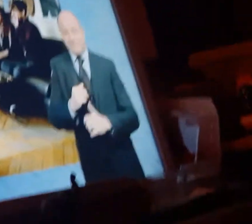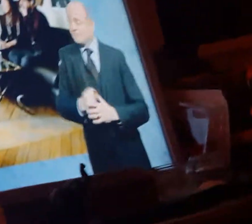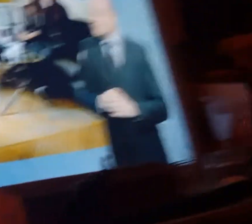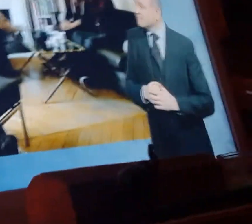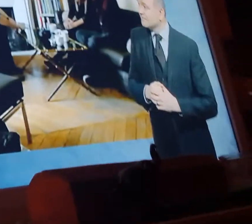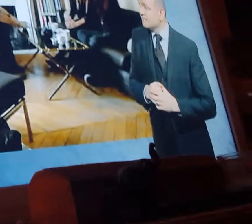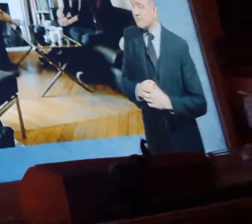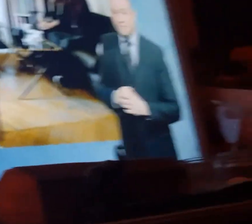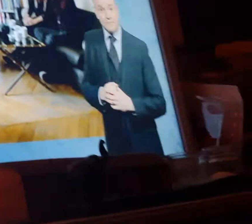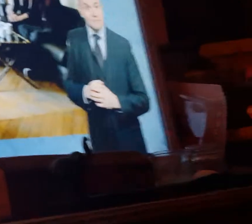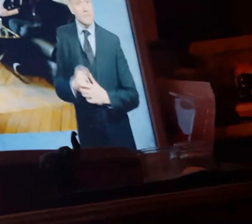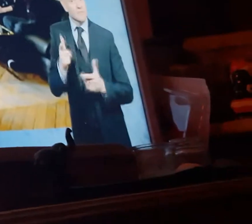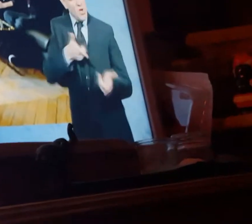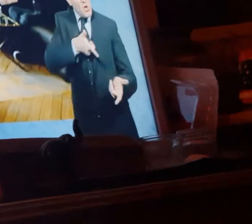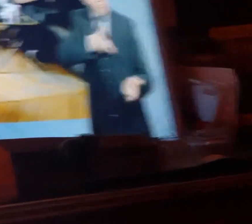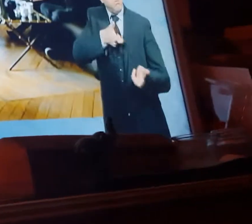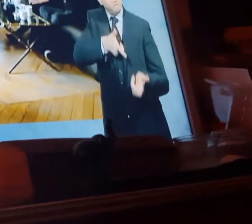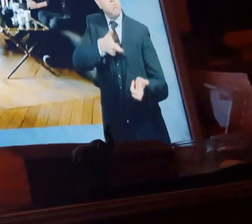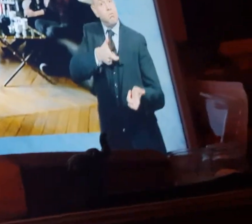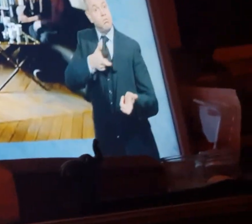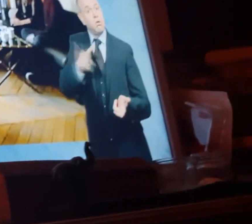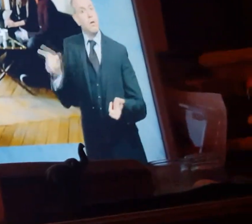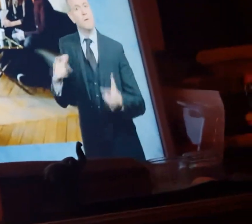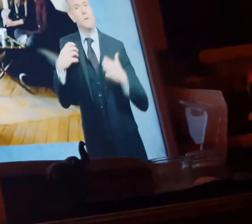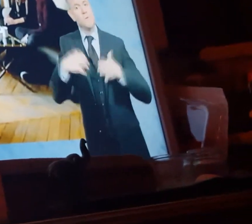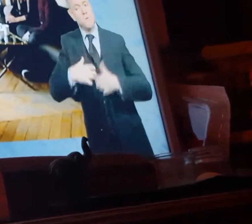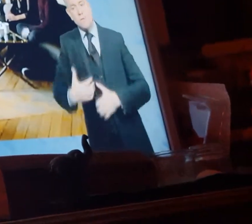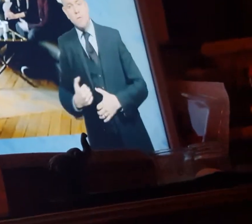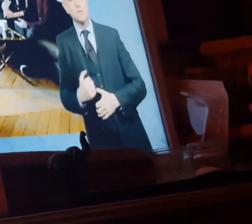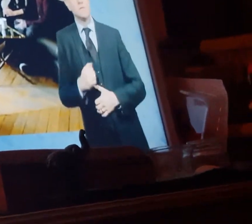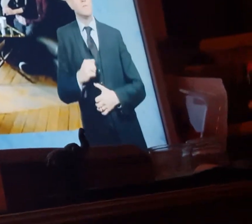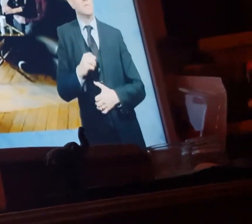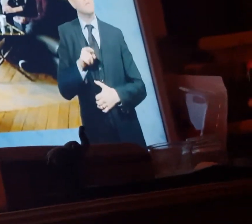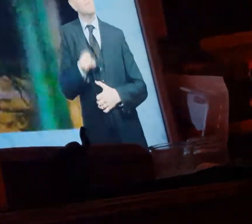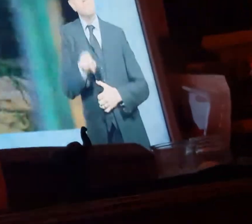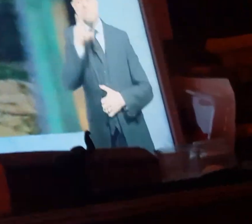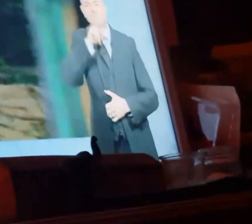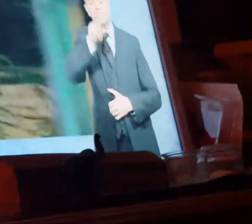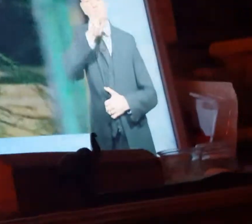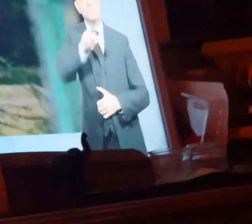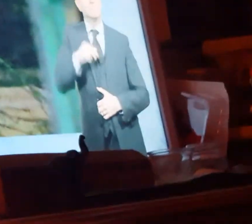praying in Arabic and shouting, Hello, Akbar. is great.